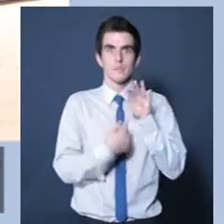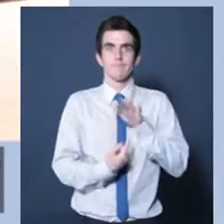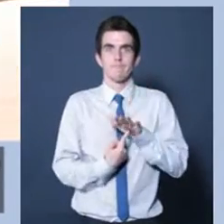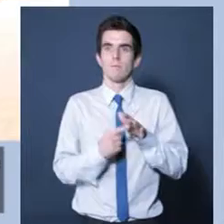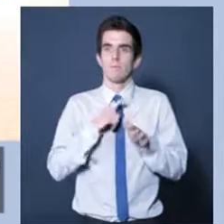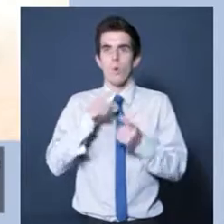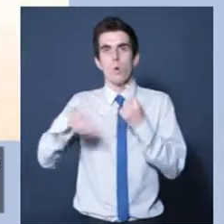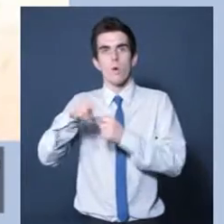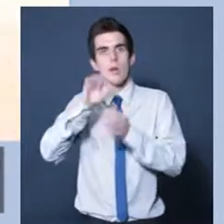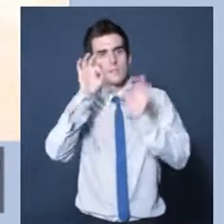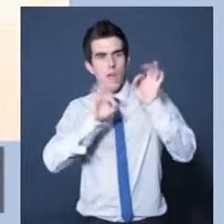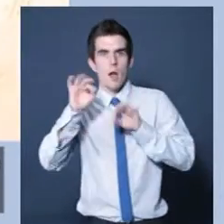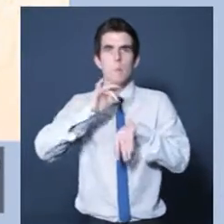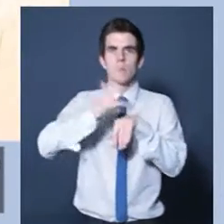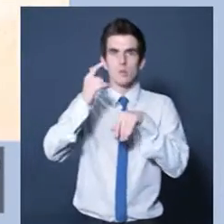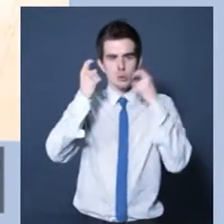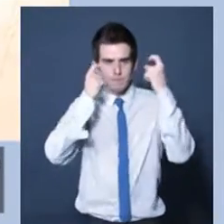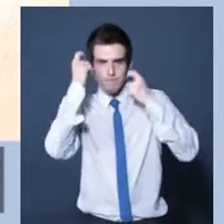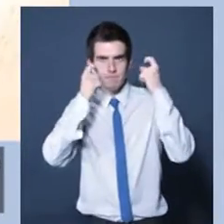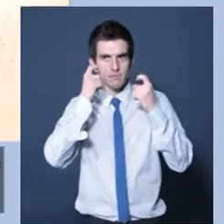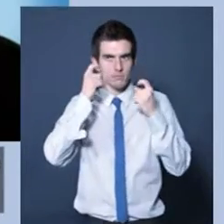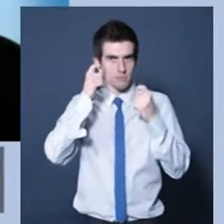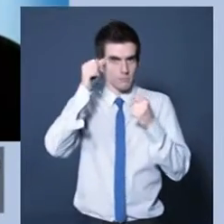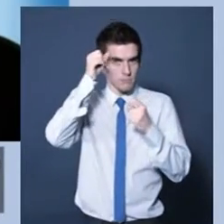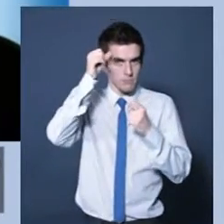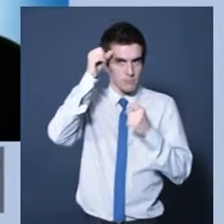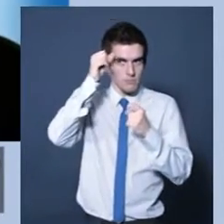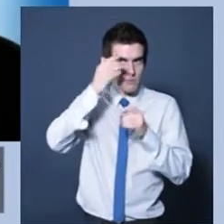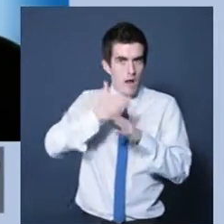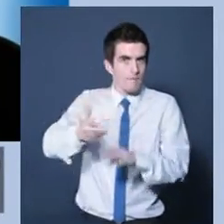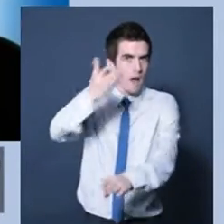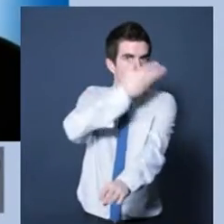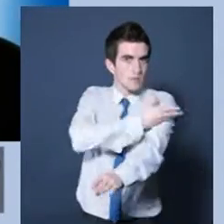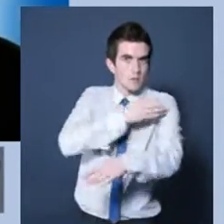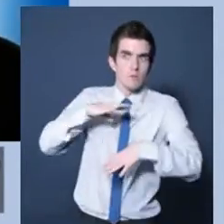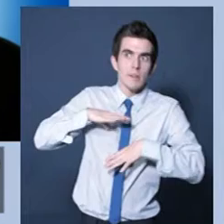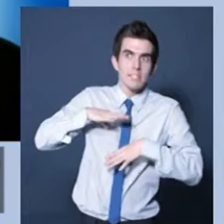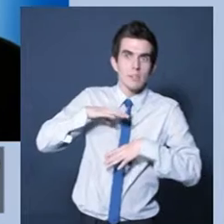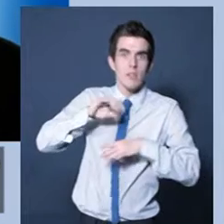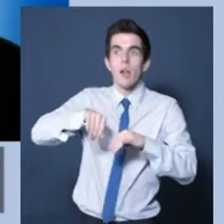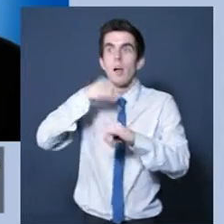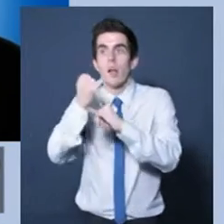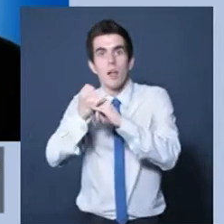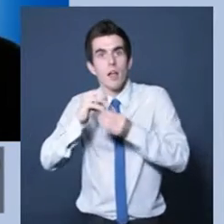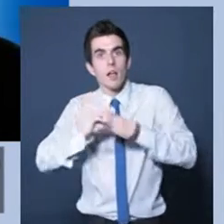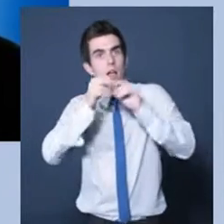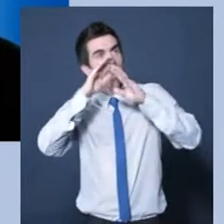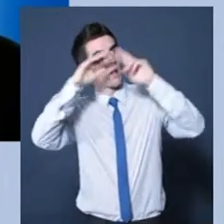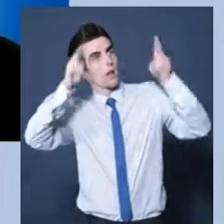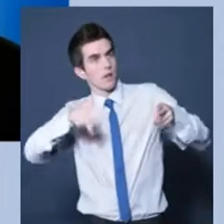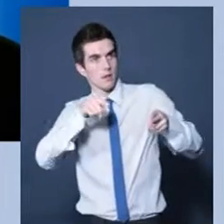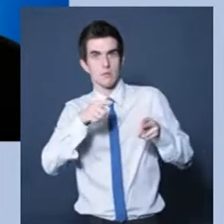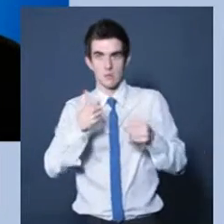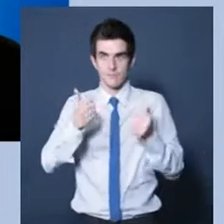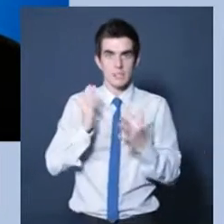are indispensable to it, because any